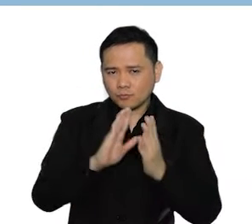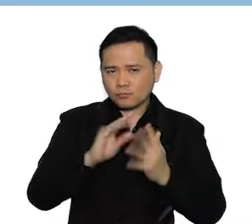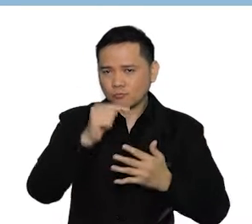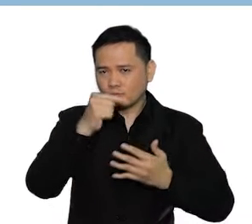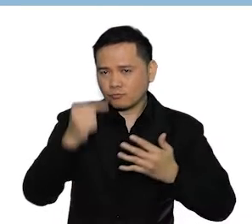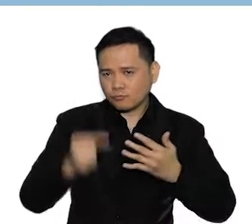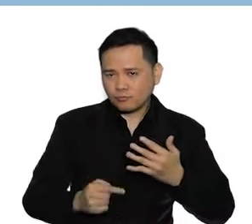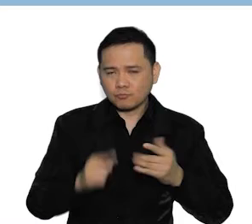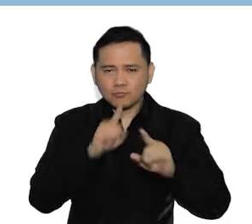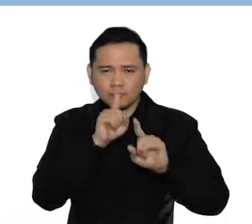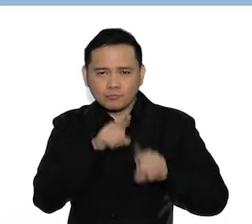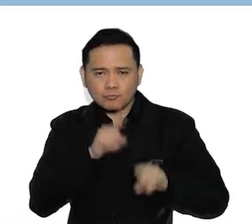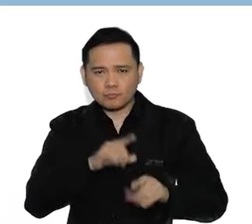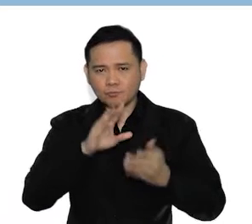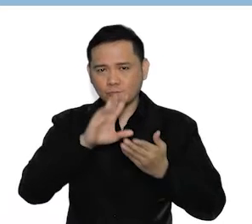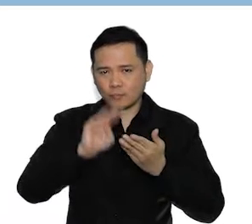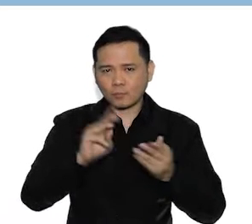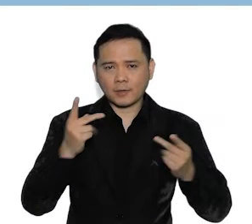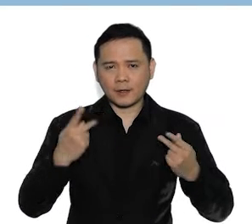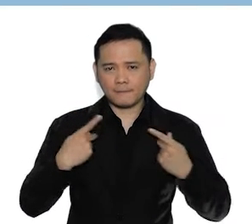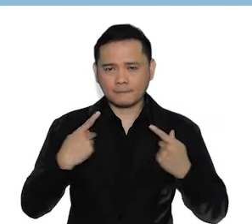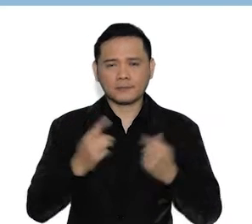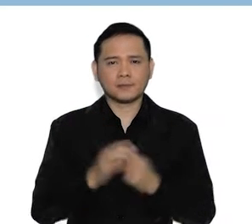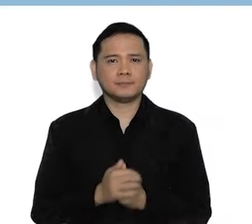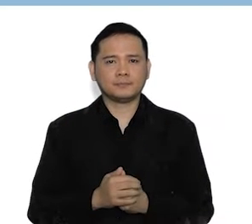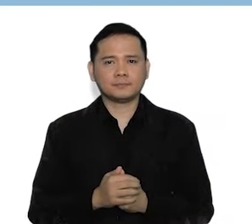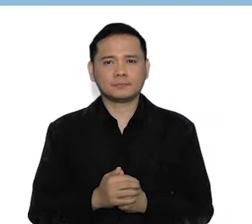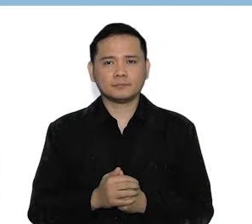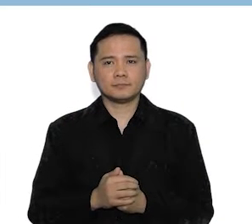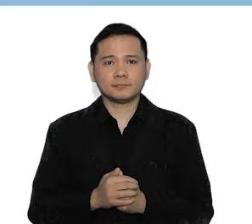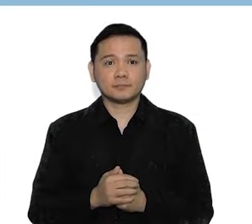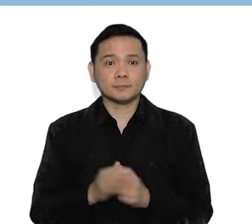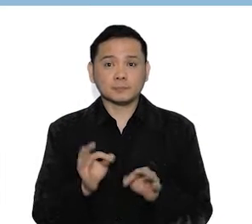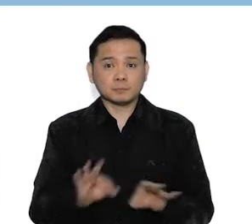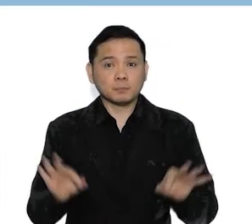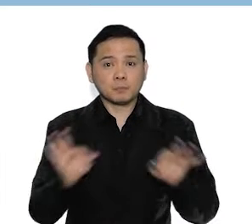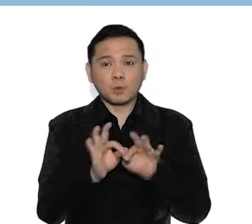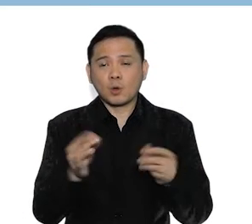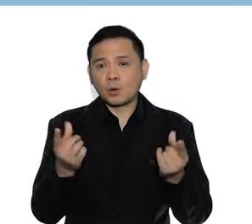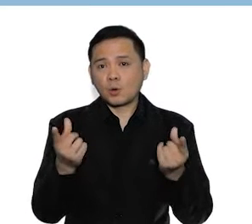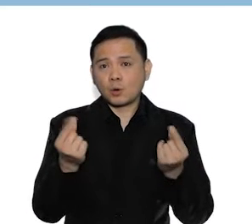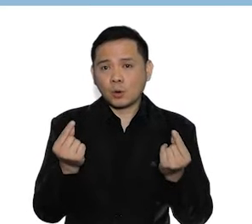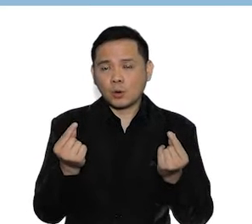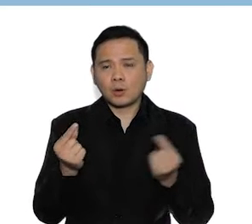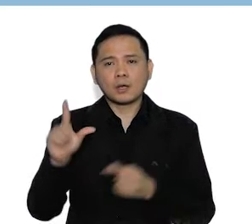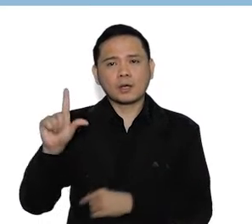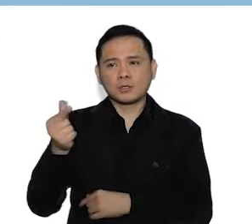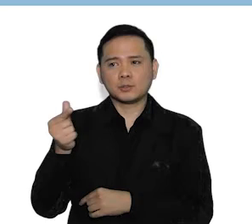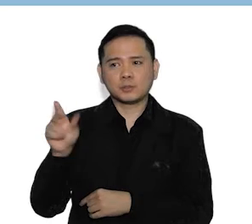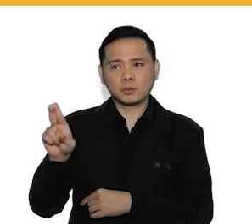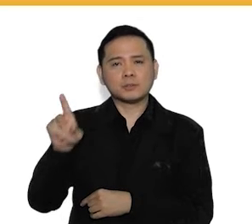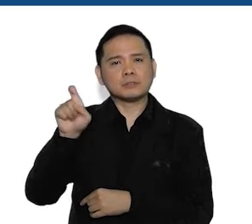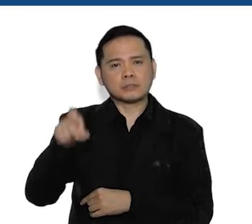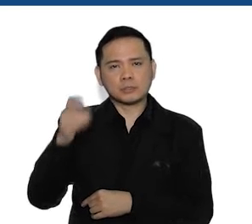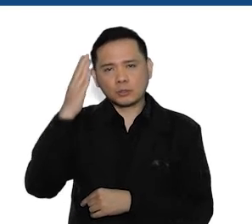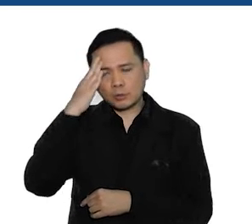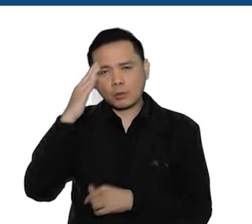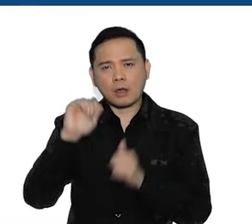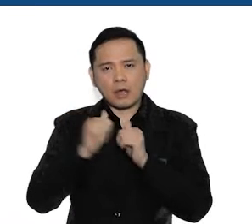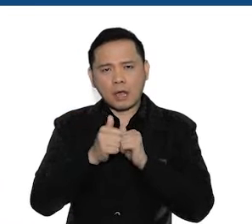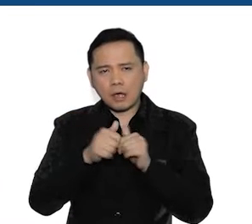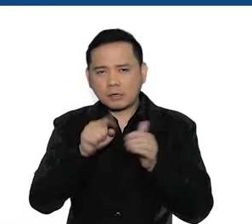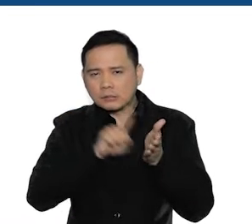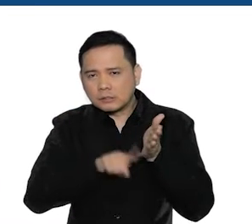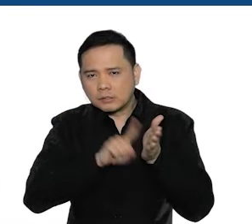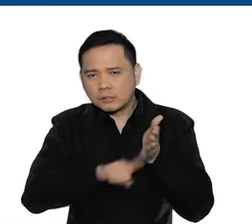through climate-responsive programs. To deliver this crucial task, LGUs must know how to